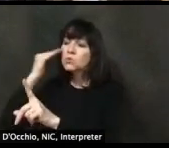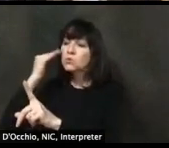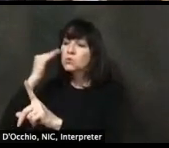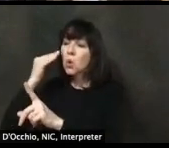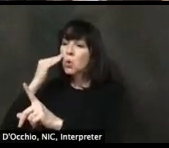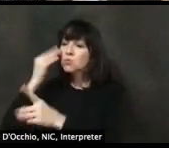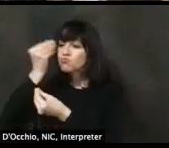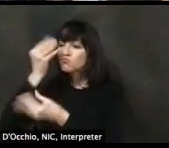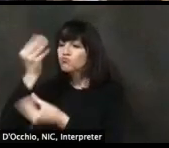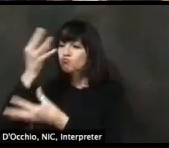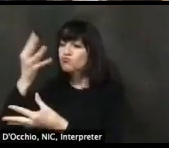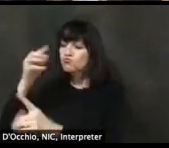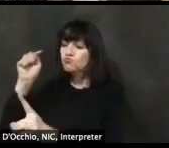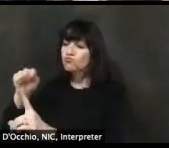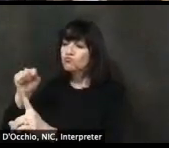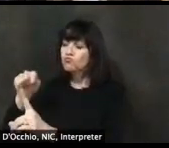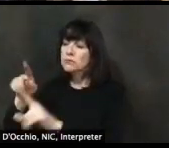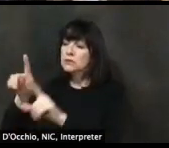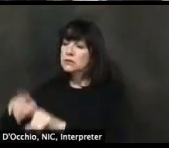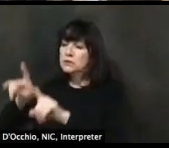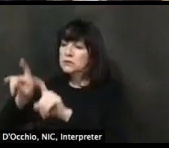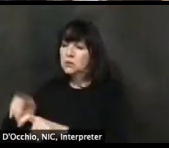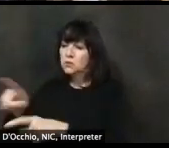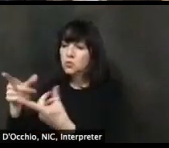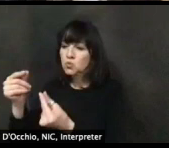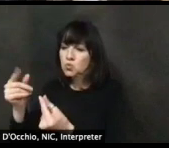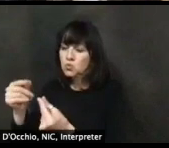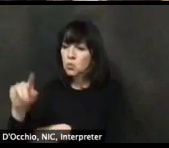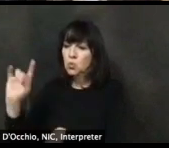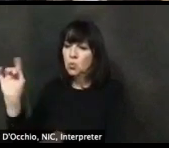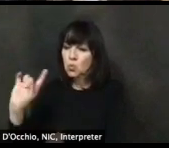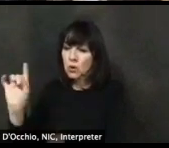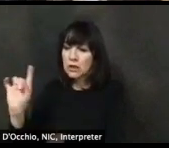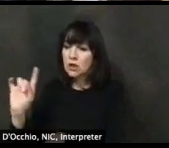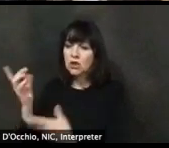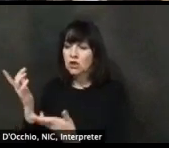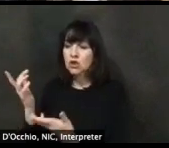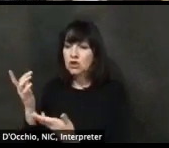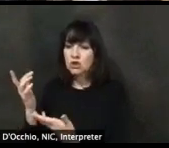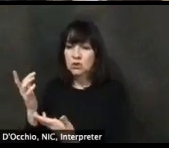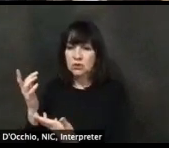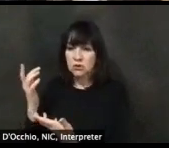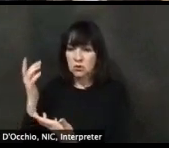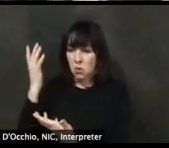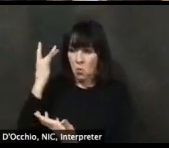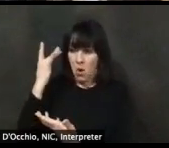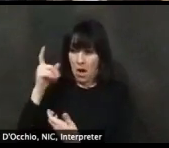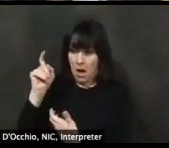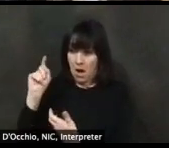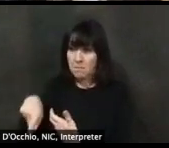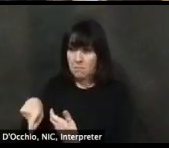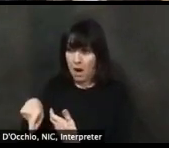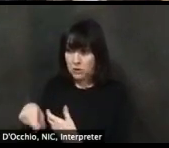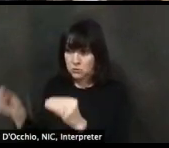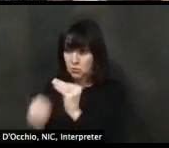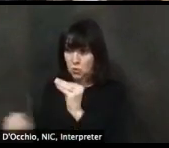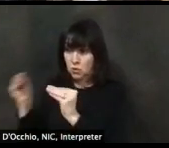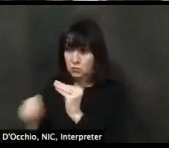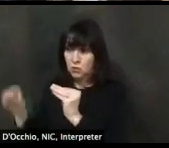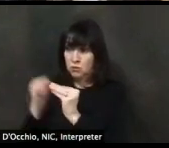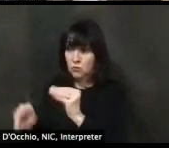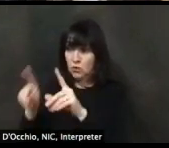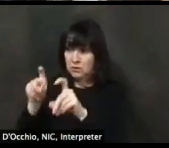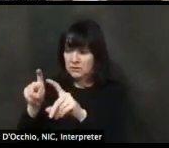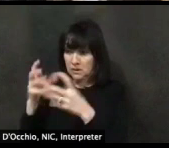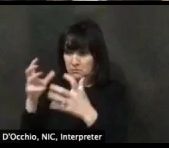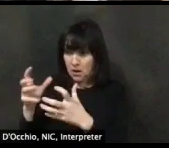any testing that will be prioritized as we look toward reopening? Why is testing such a big deal? Why do we need to expand testing statewide? Yeah.